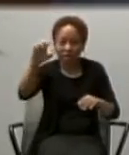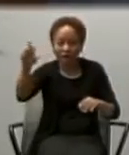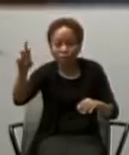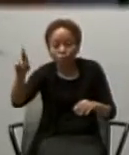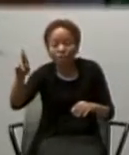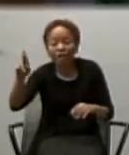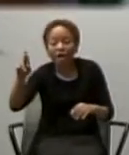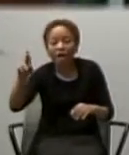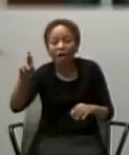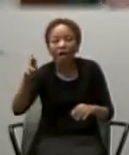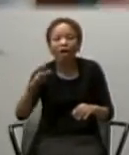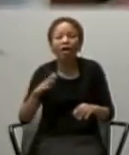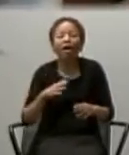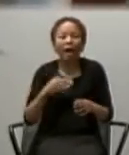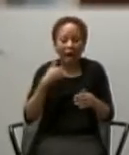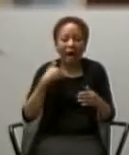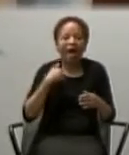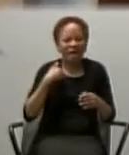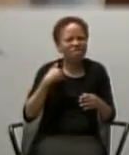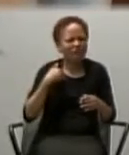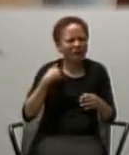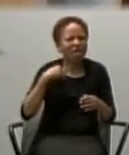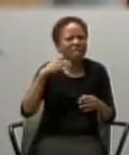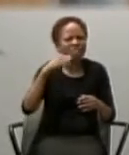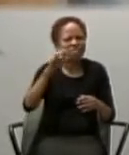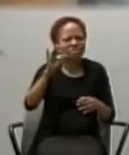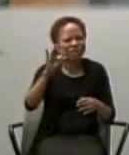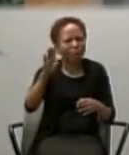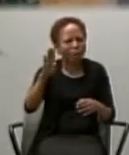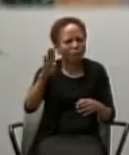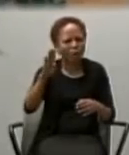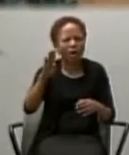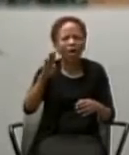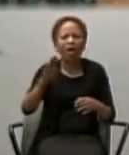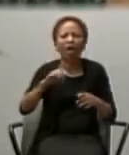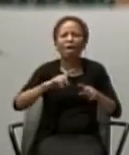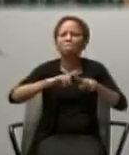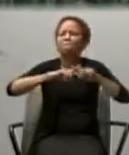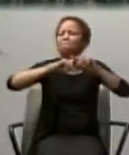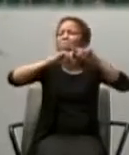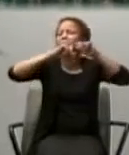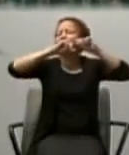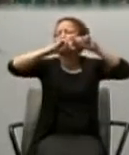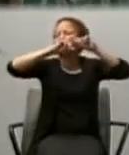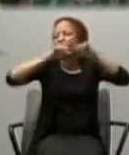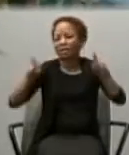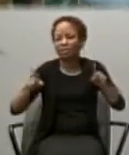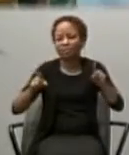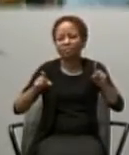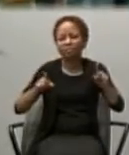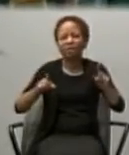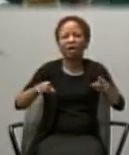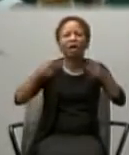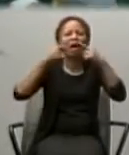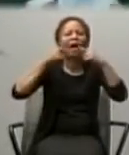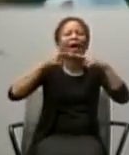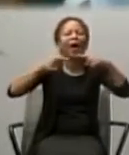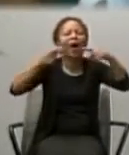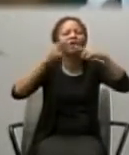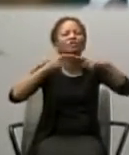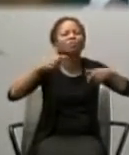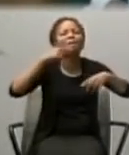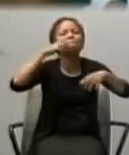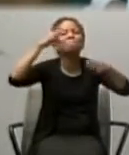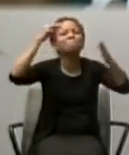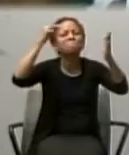I have a Facebook page myself. But the gospel message